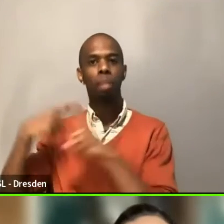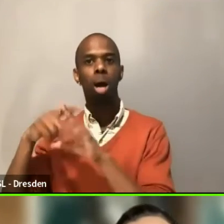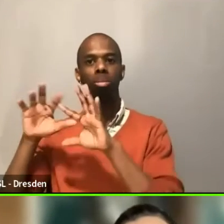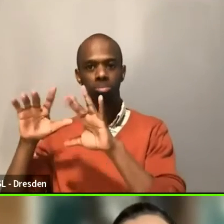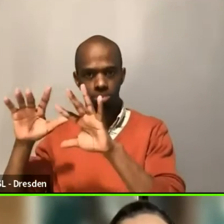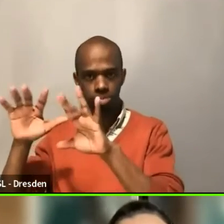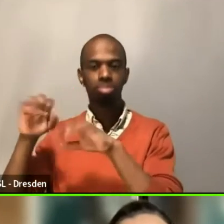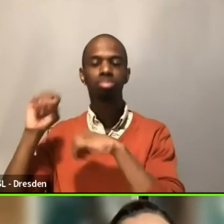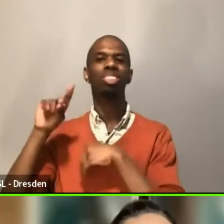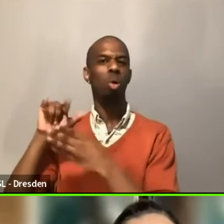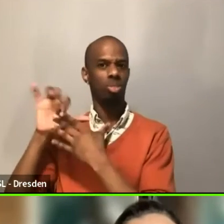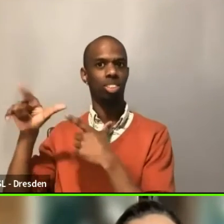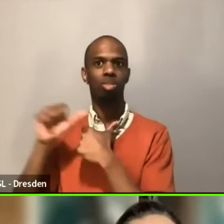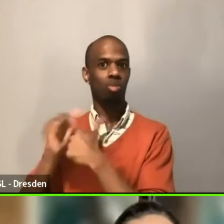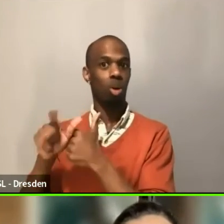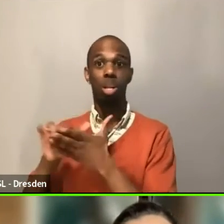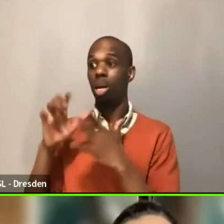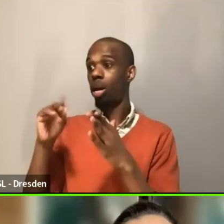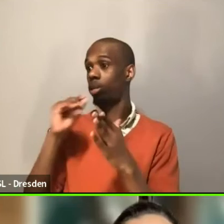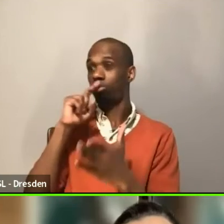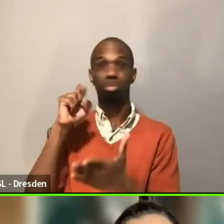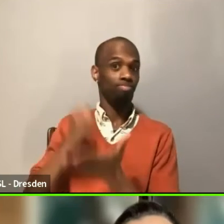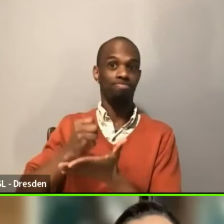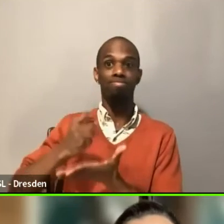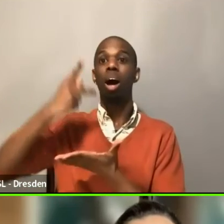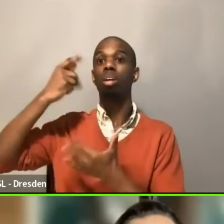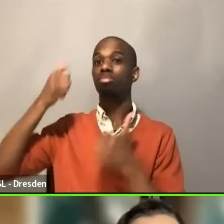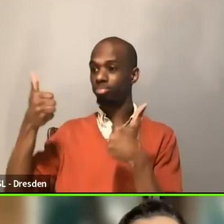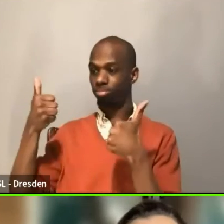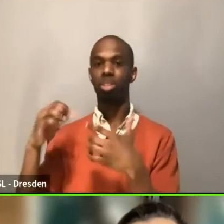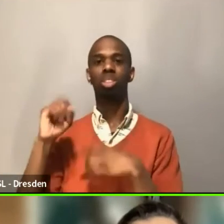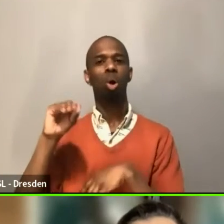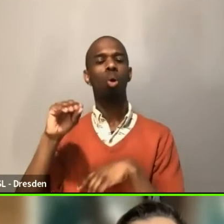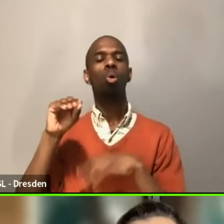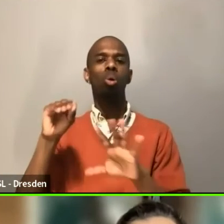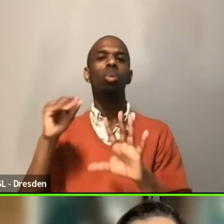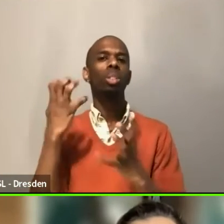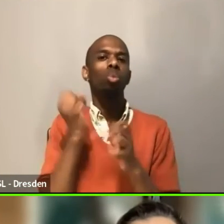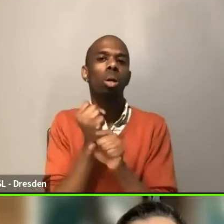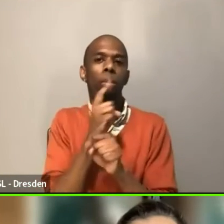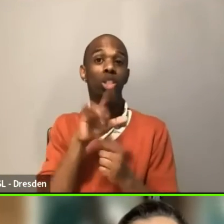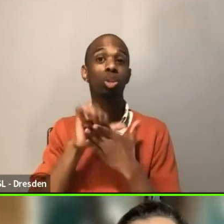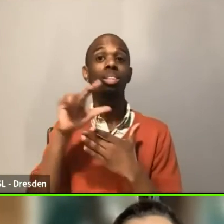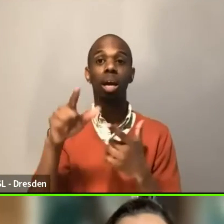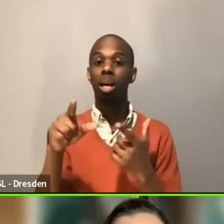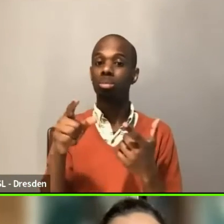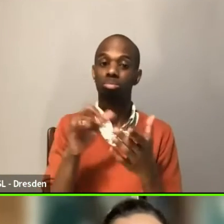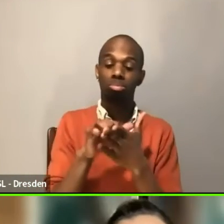make sure that everything that you're doing is, is by the books and ask people if you don't know.